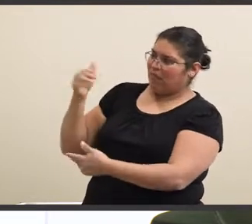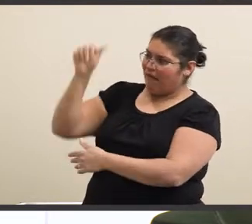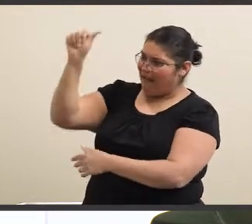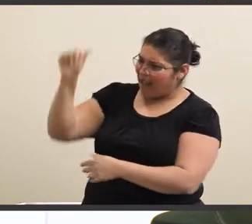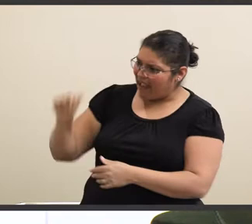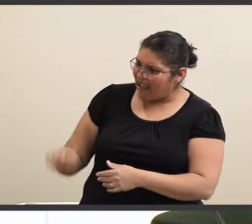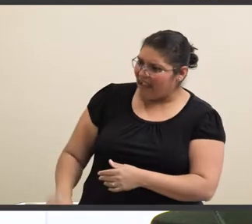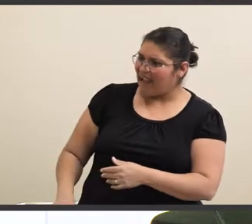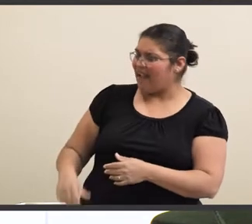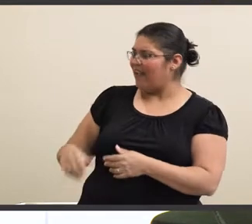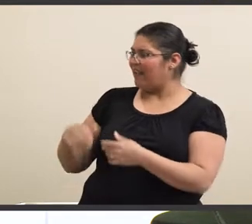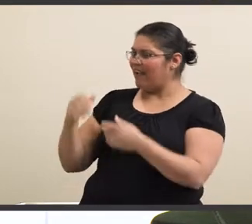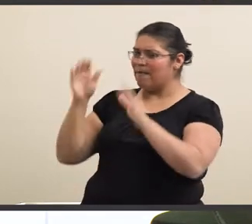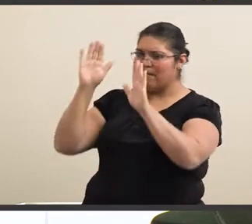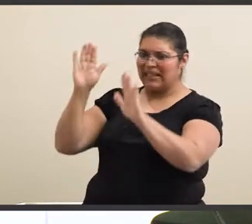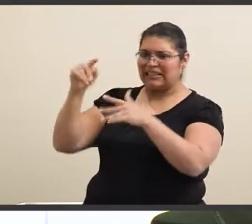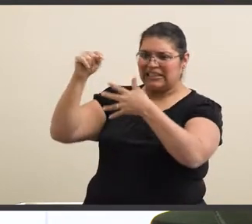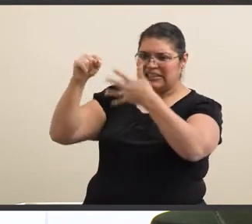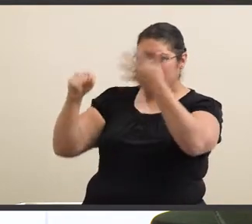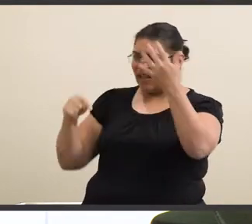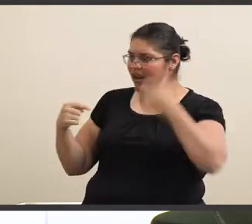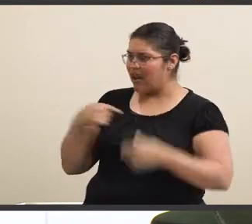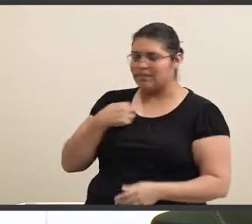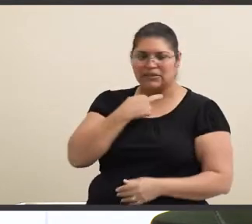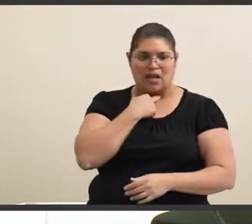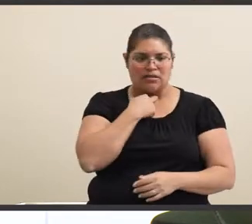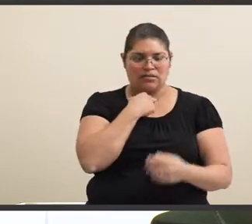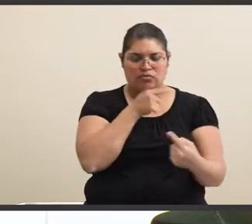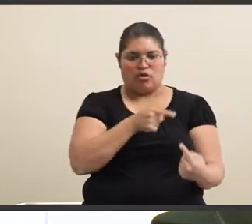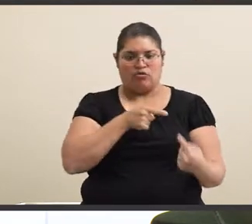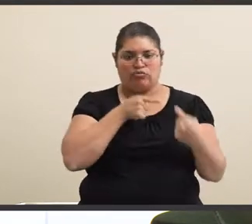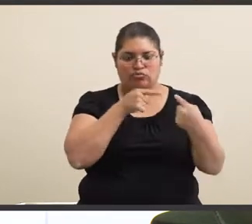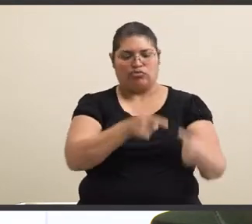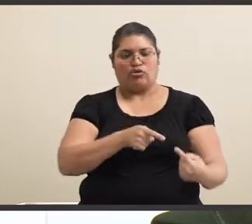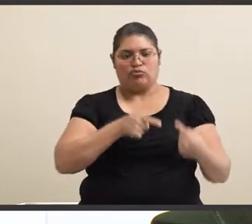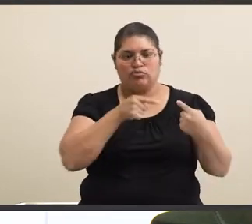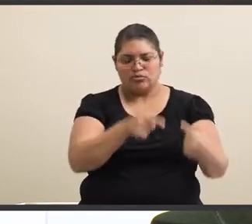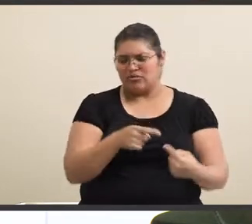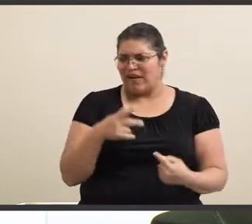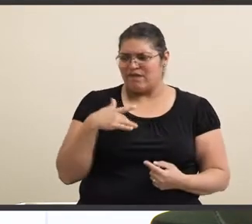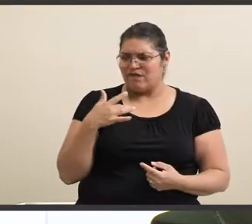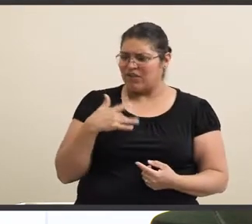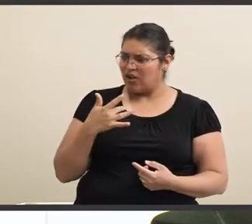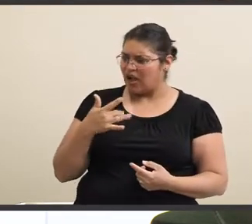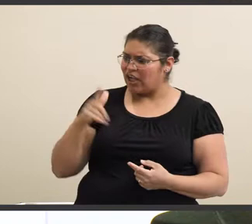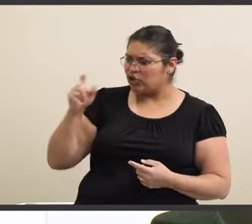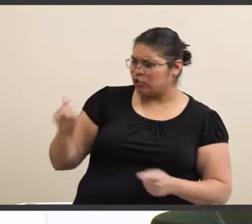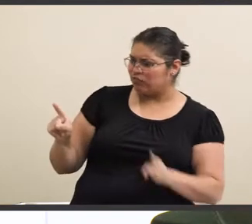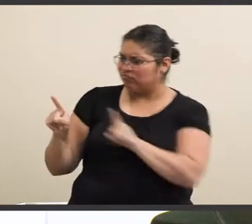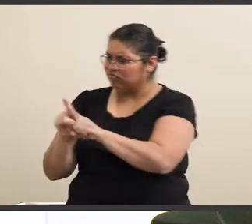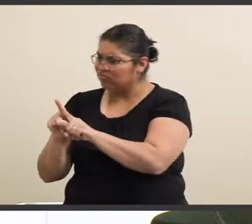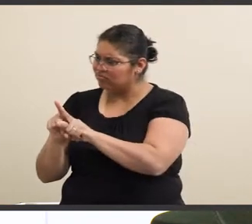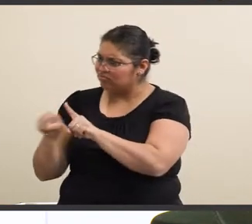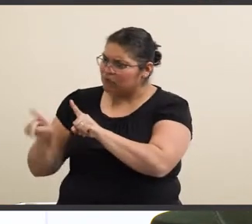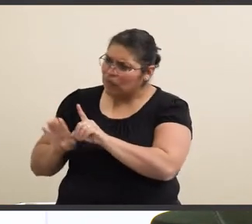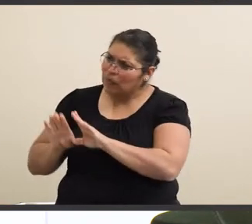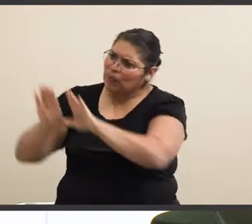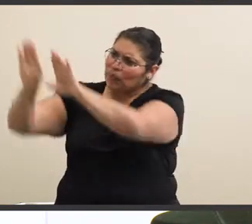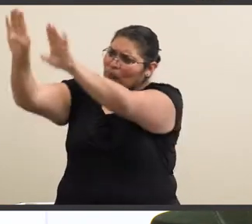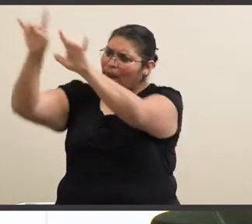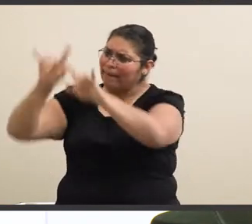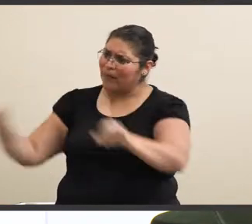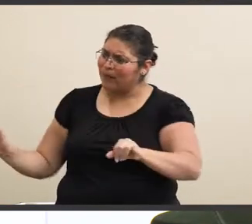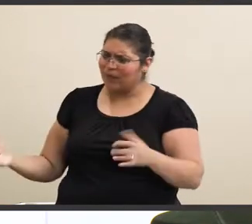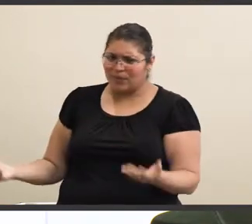A's and doing all these like amazing things while I was stuck struggling. And I felt like I should be there with him. I should be able to do the same things